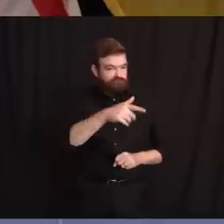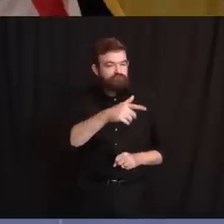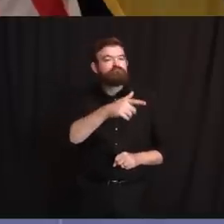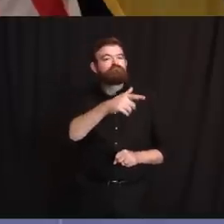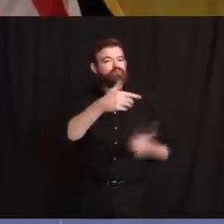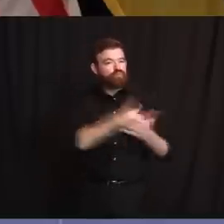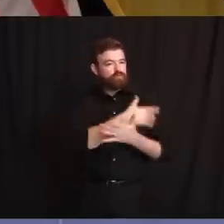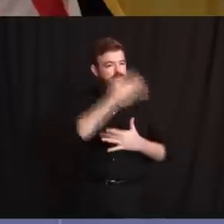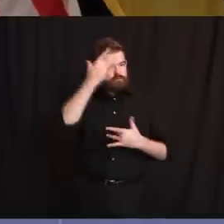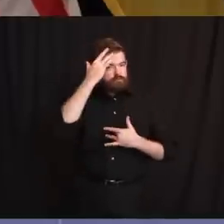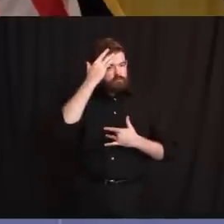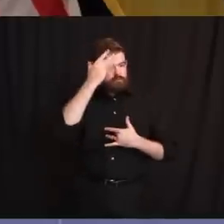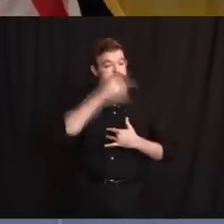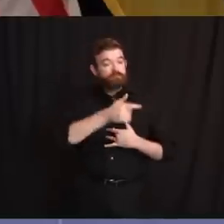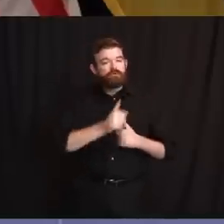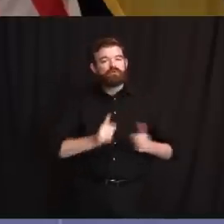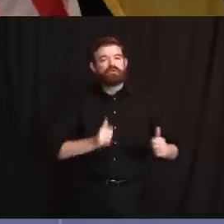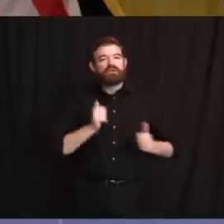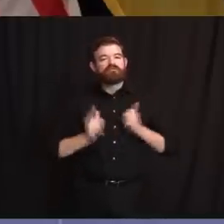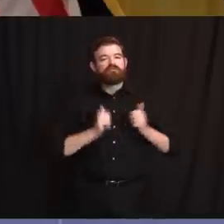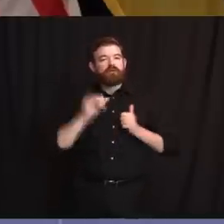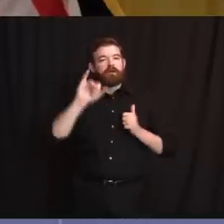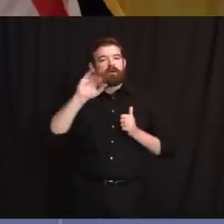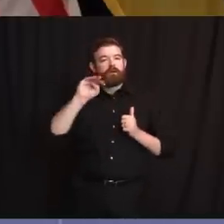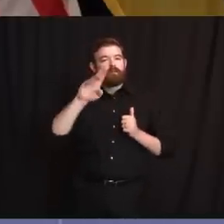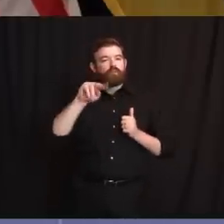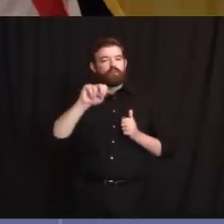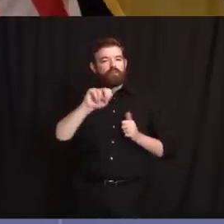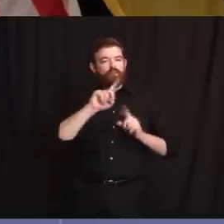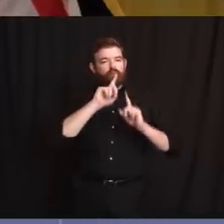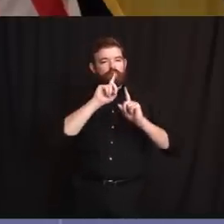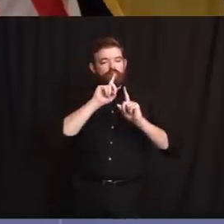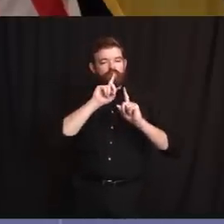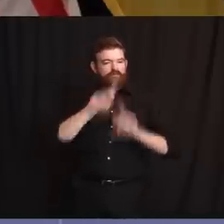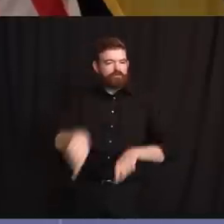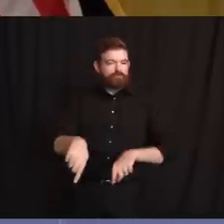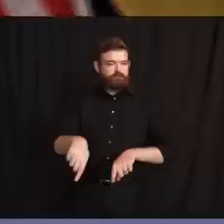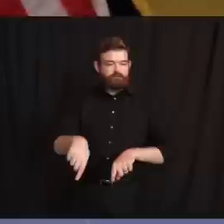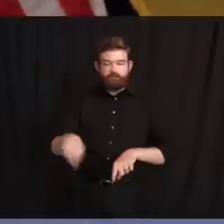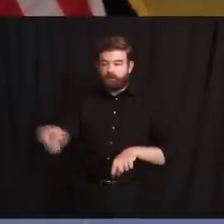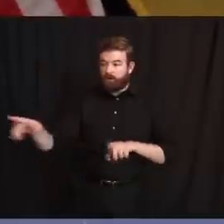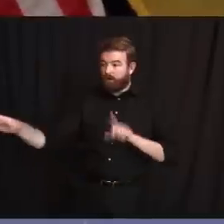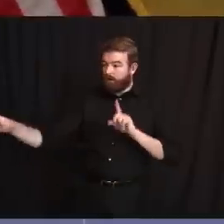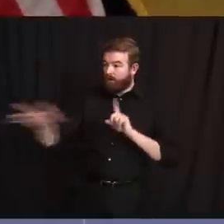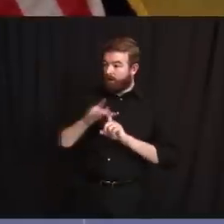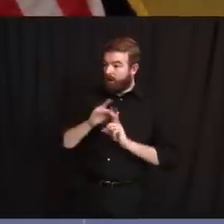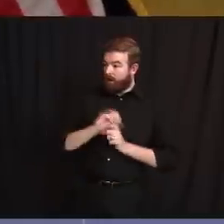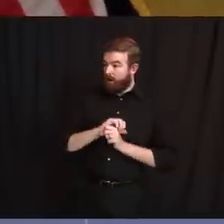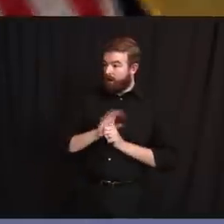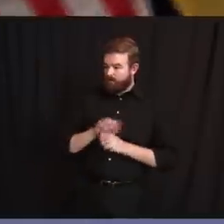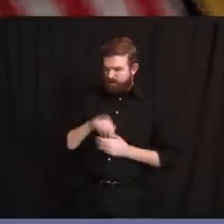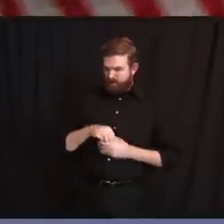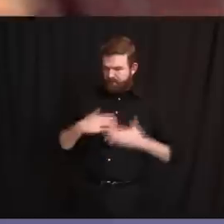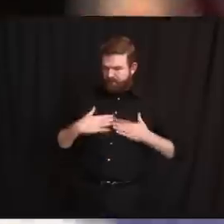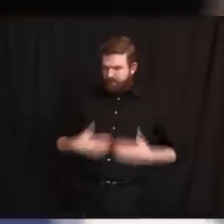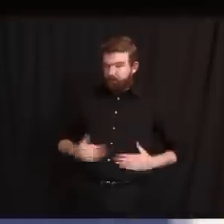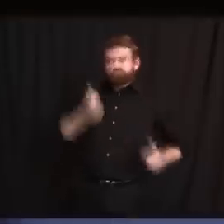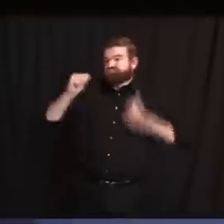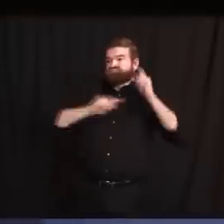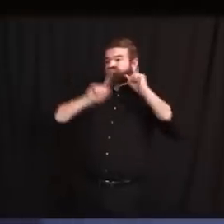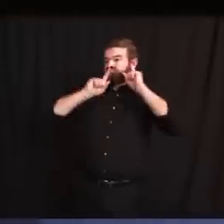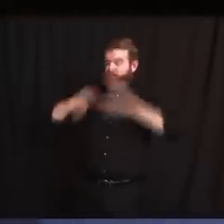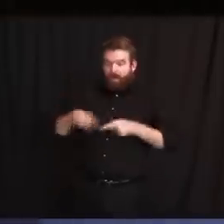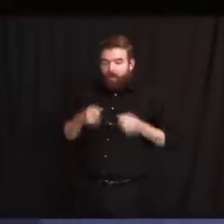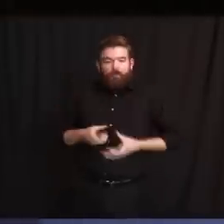-19 virus. I don't know, Ed, if you've read anything, uh, more illuminating than that. I have not. No,